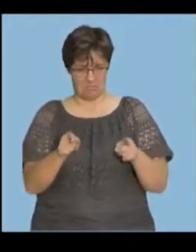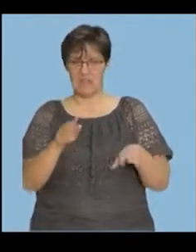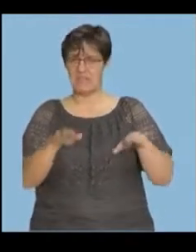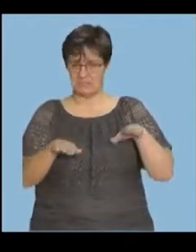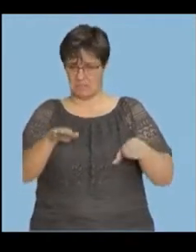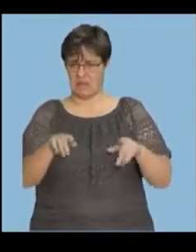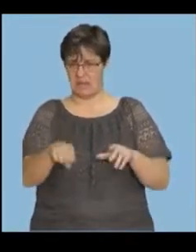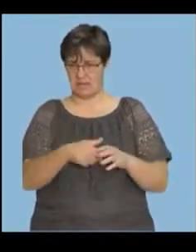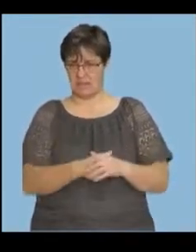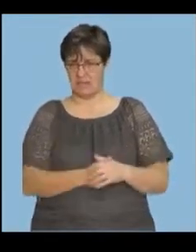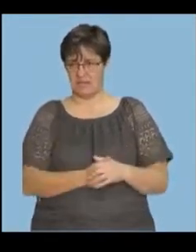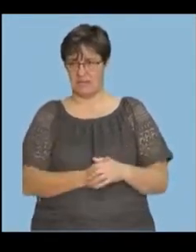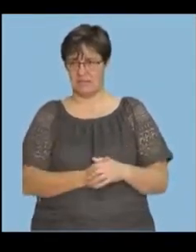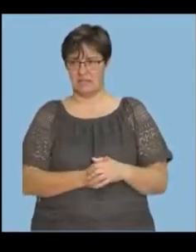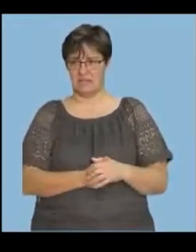Okay.